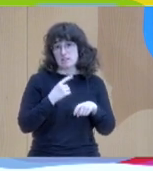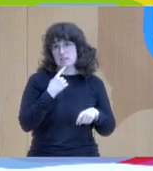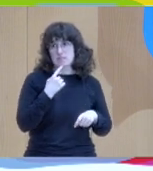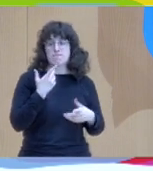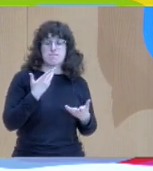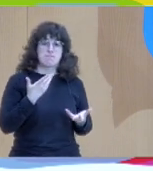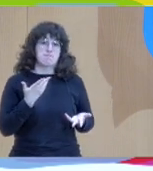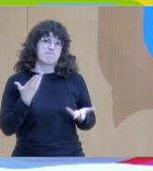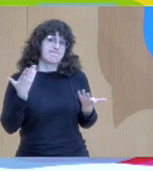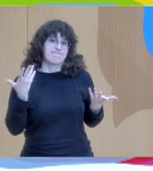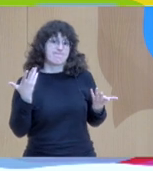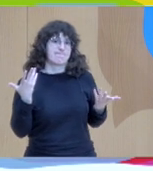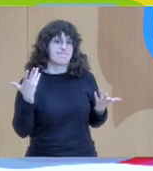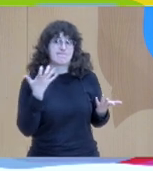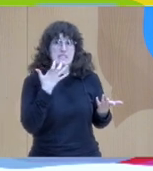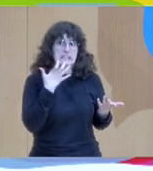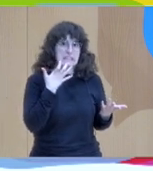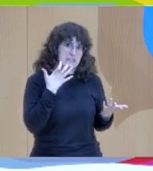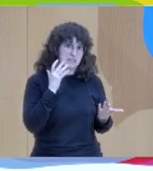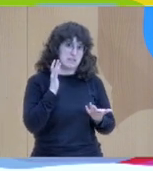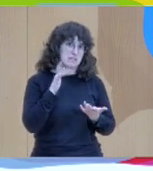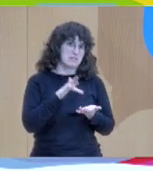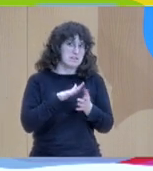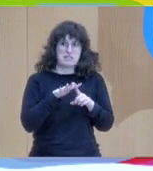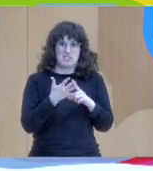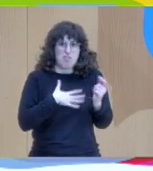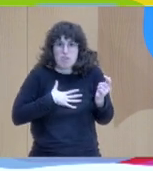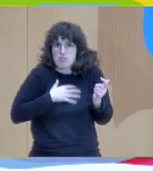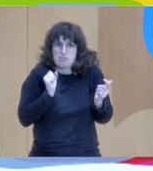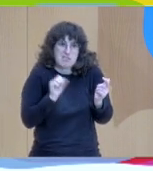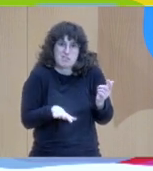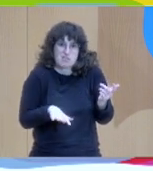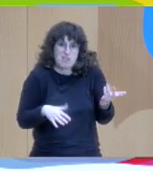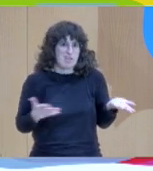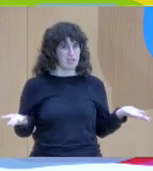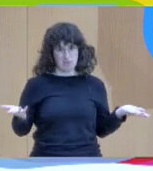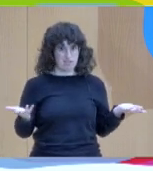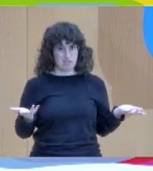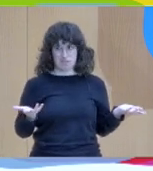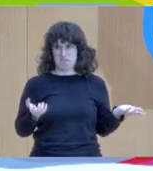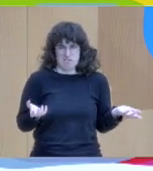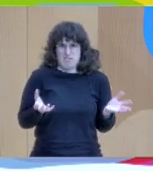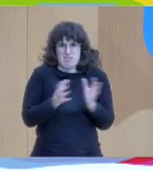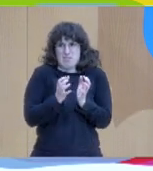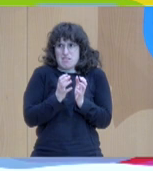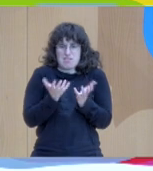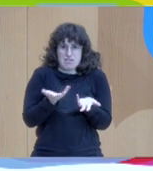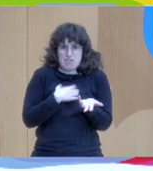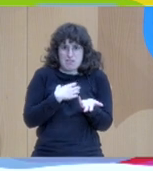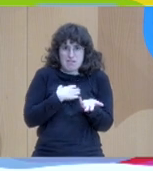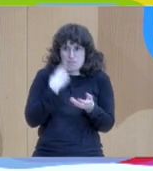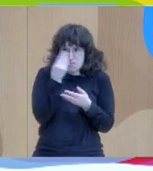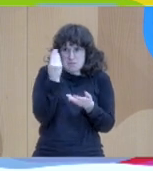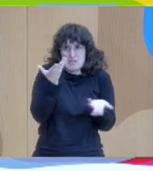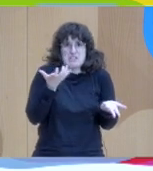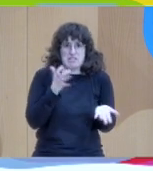what happens if you do nothing. Dangerous. Wrong. You can't do that. What would you do appropriately, differently,